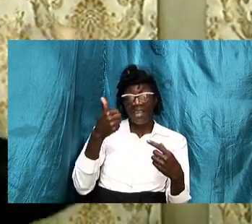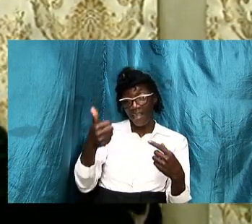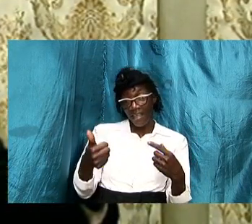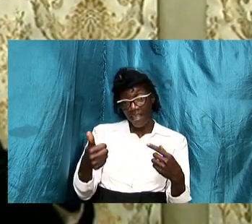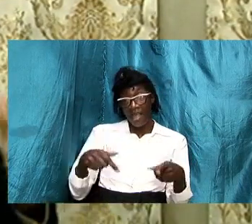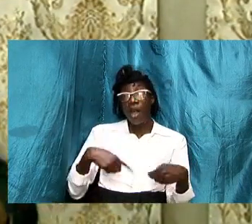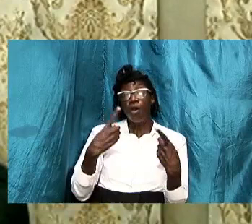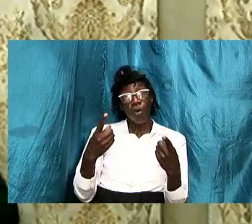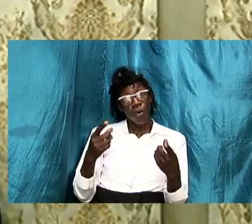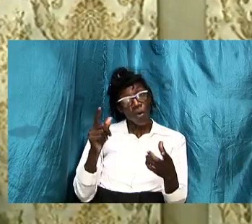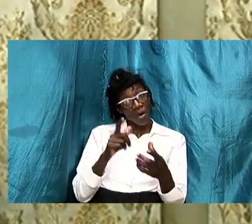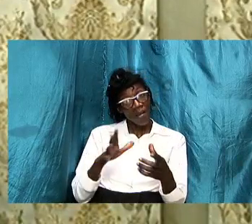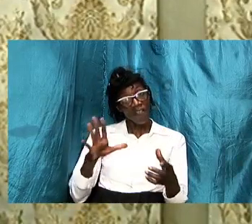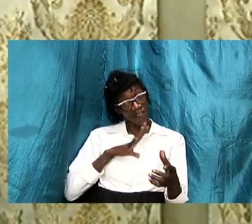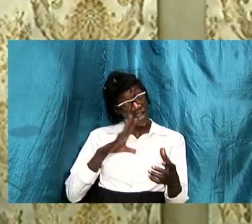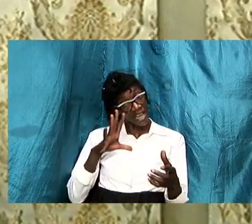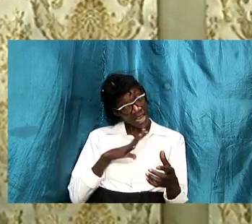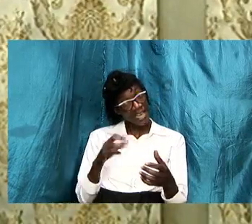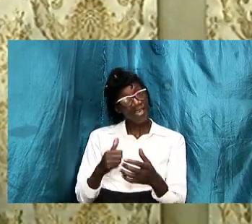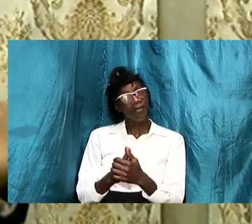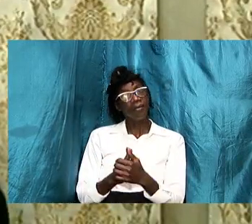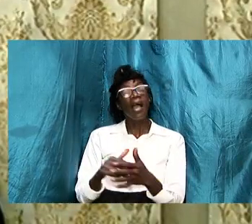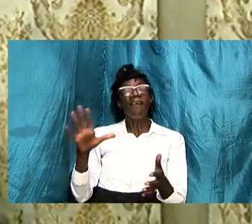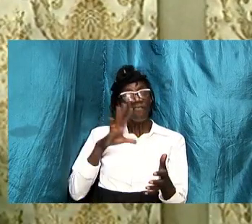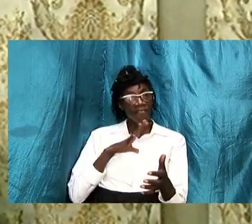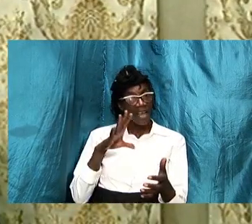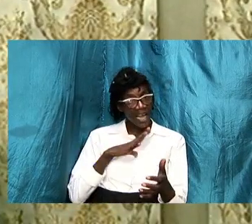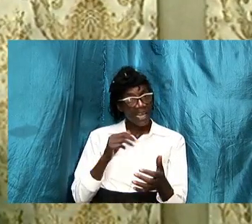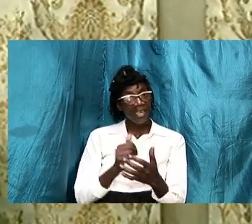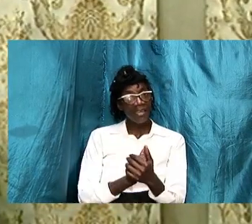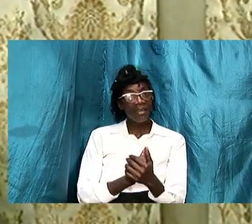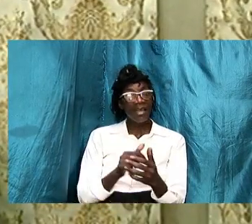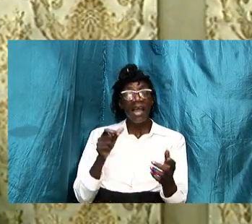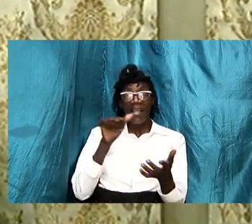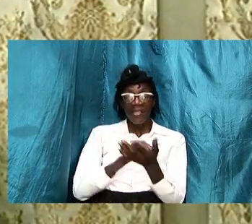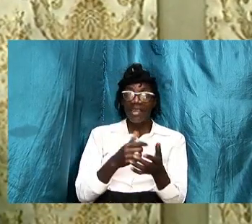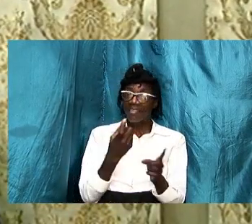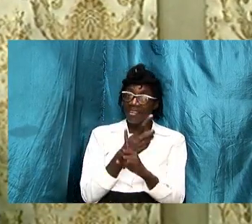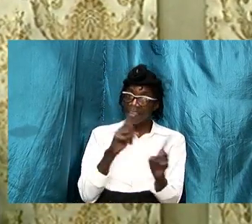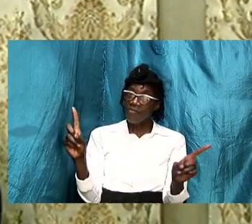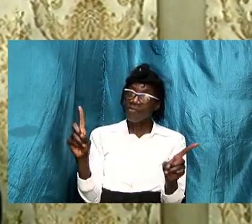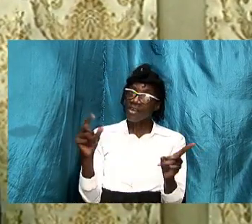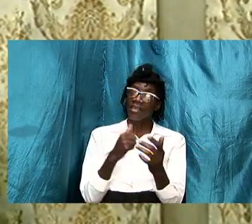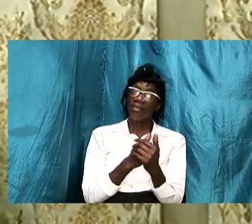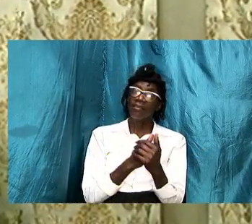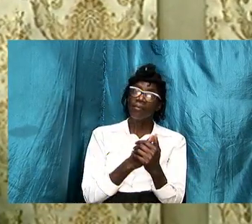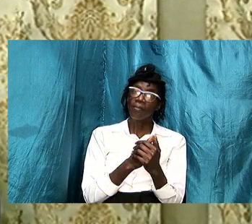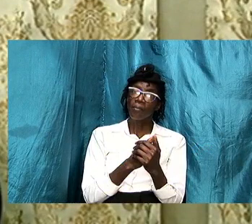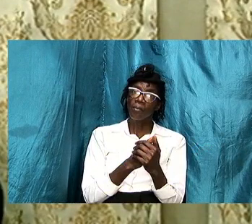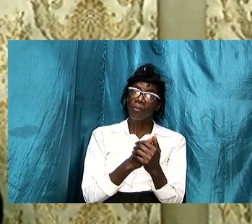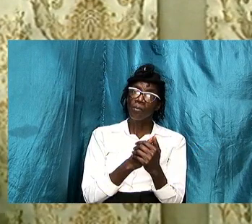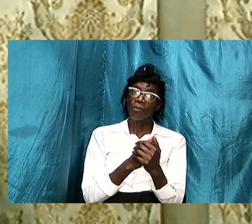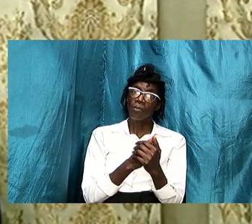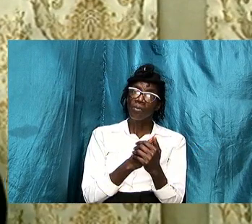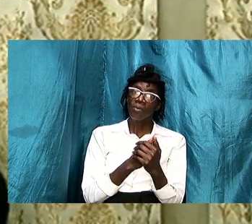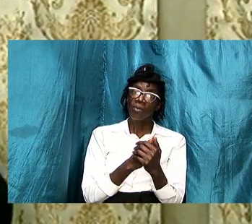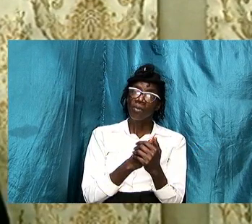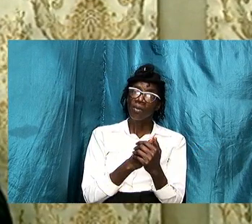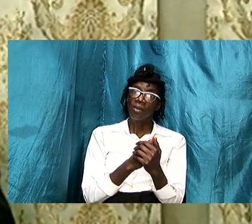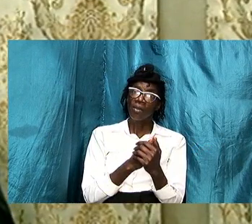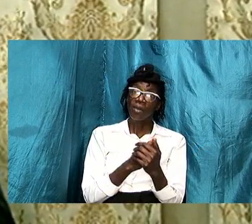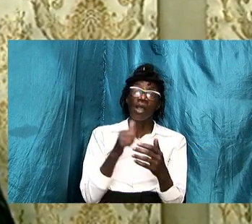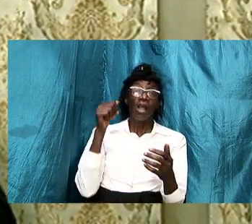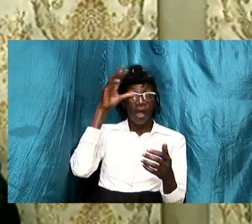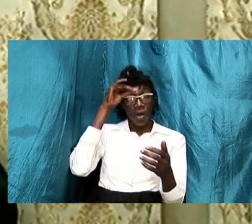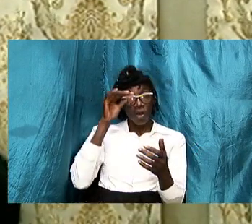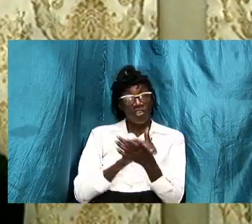a fine fine that's different and husband if she said a and you go